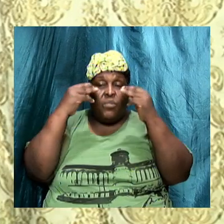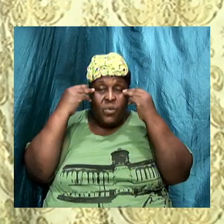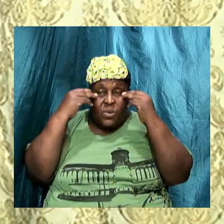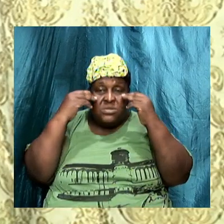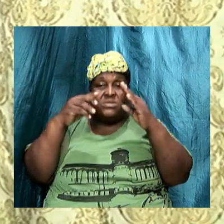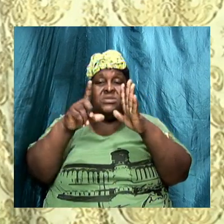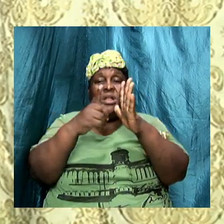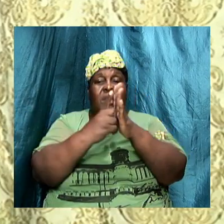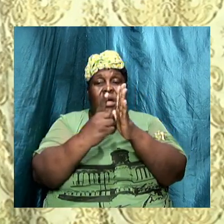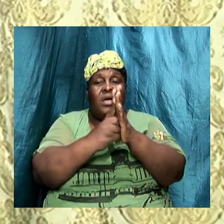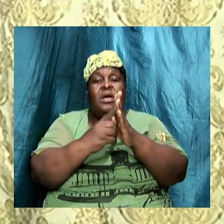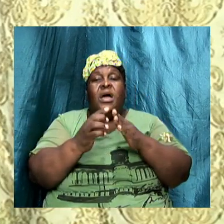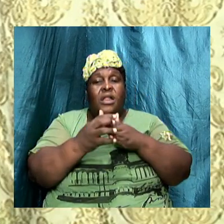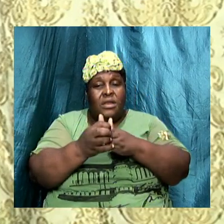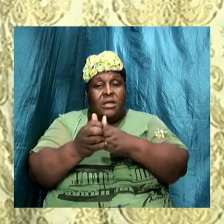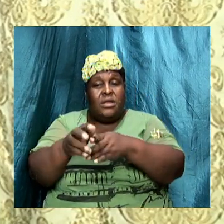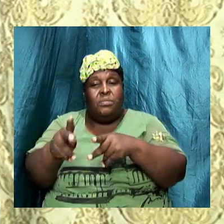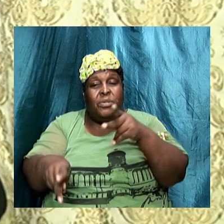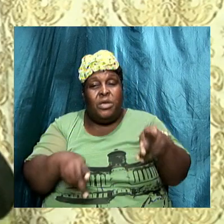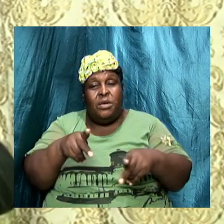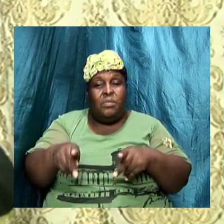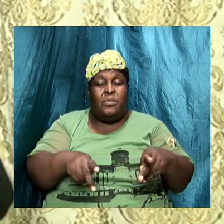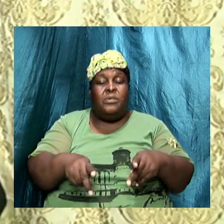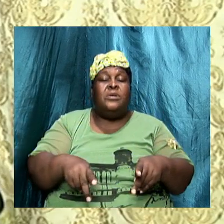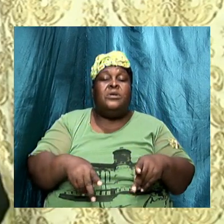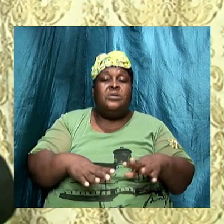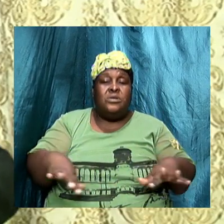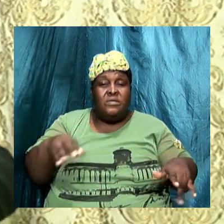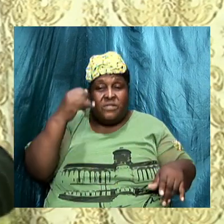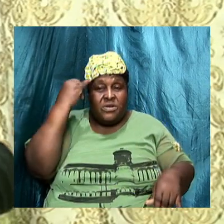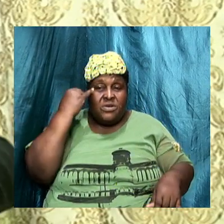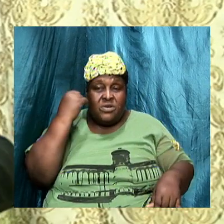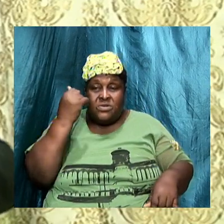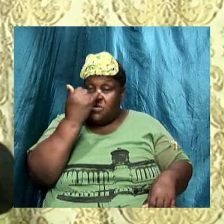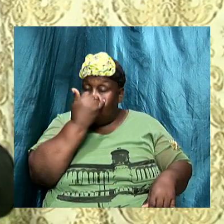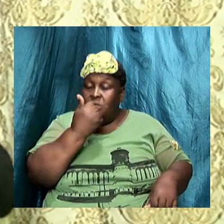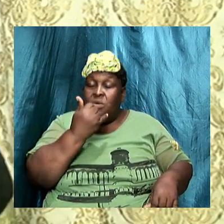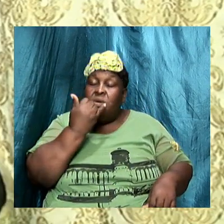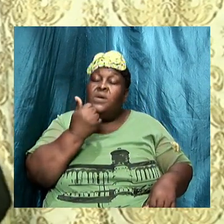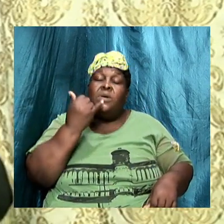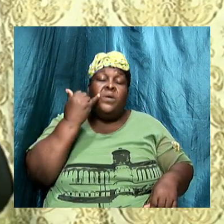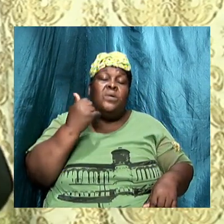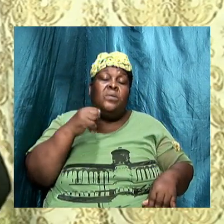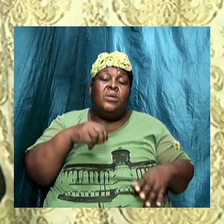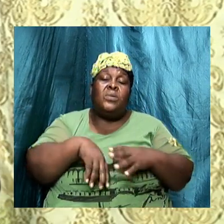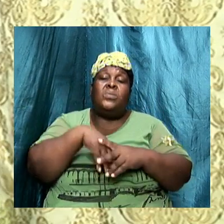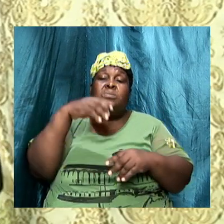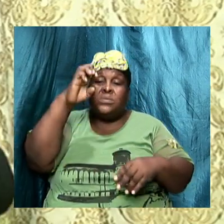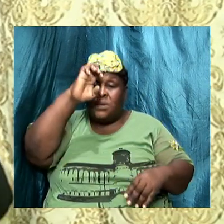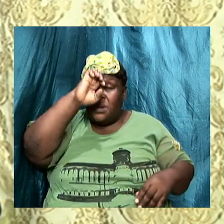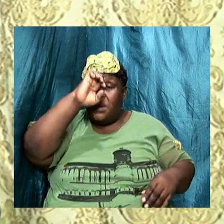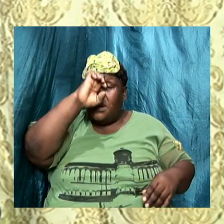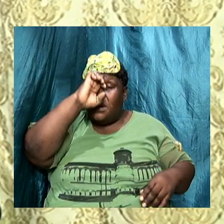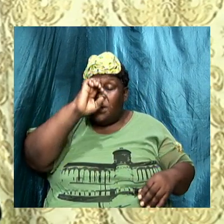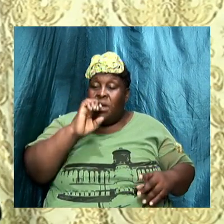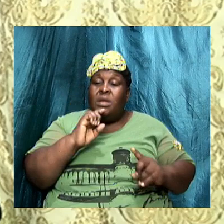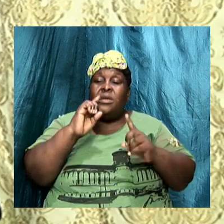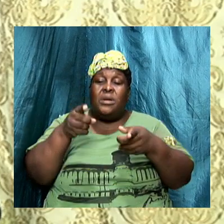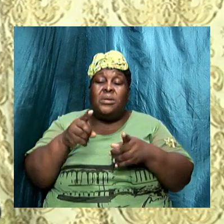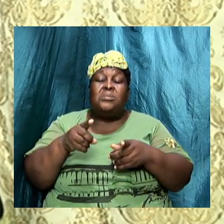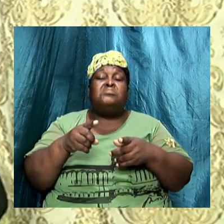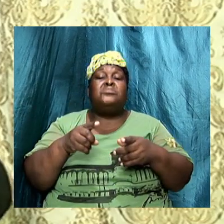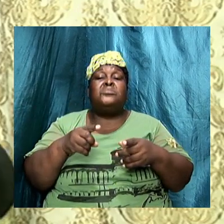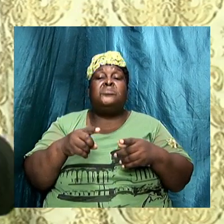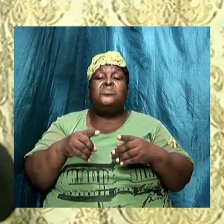the people the children of Israel out of Egypt and led them to the border of the promised land